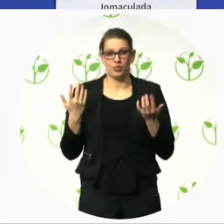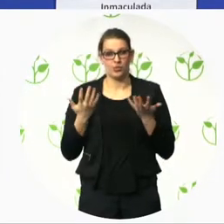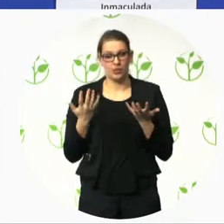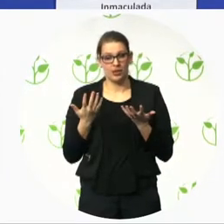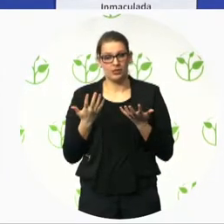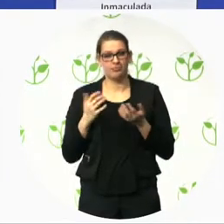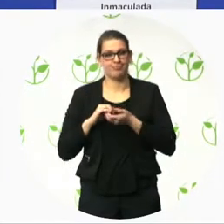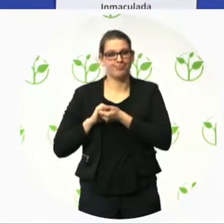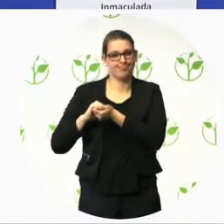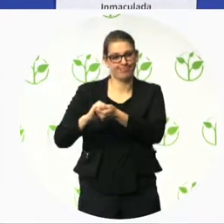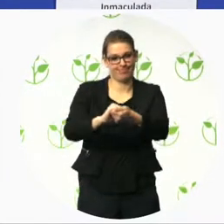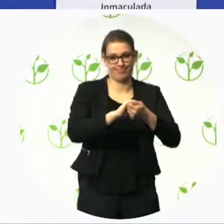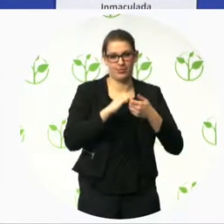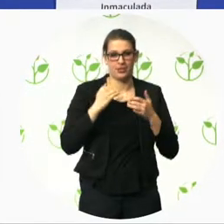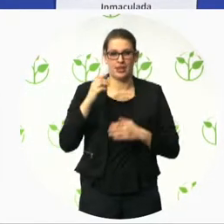with this.